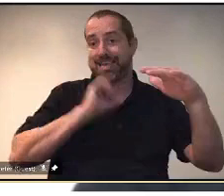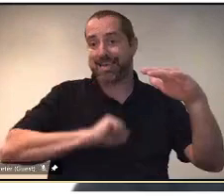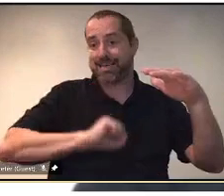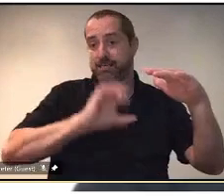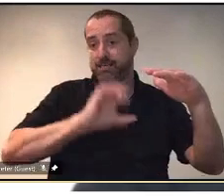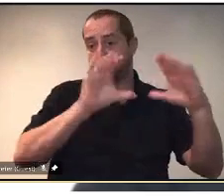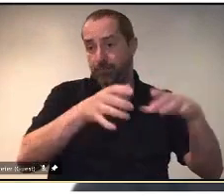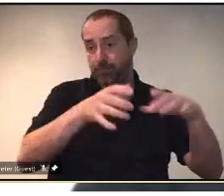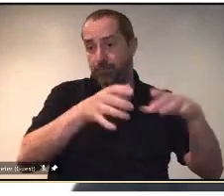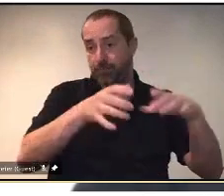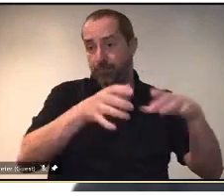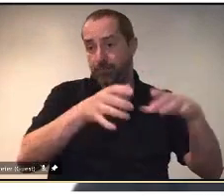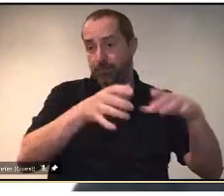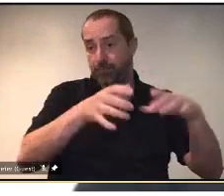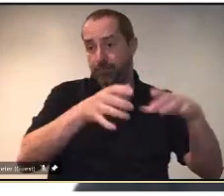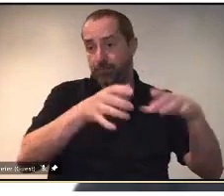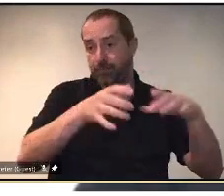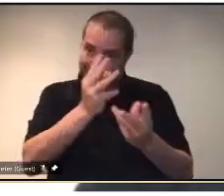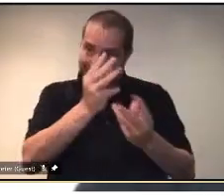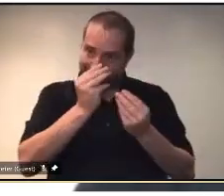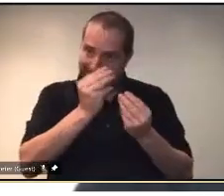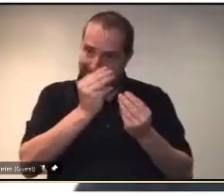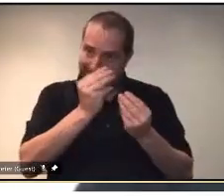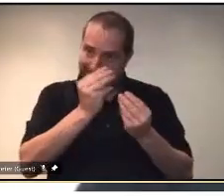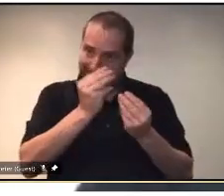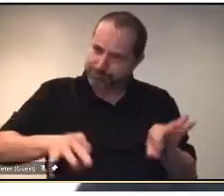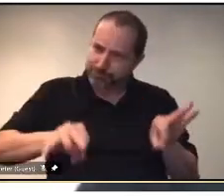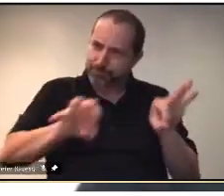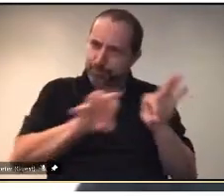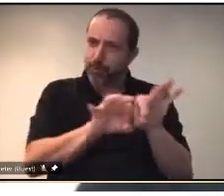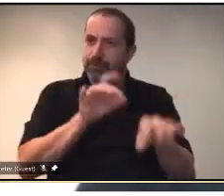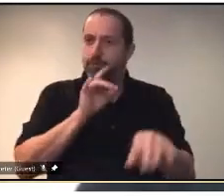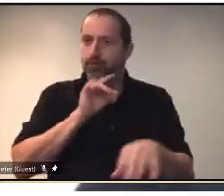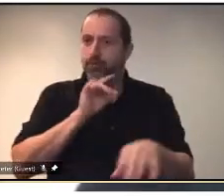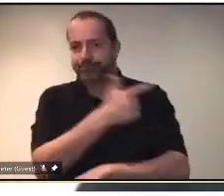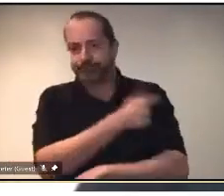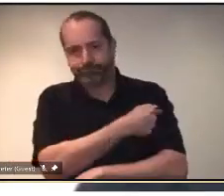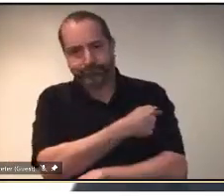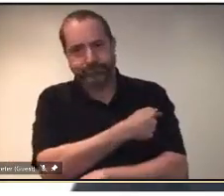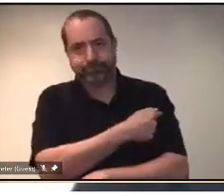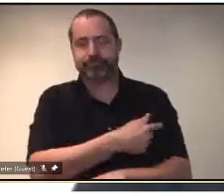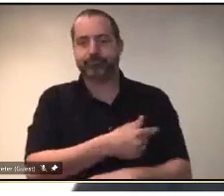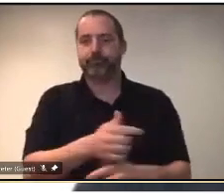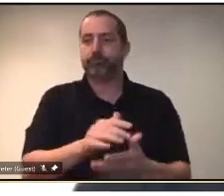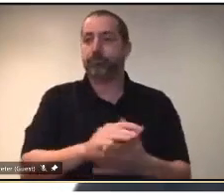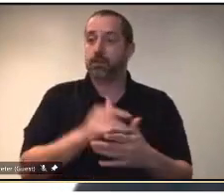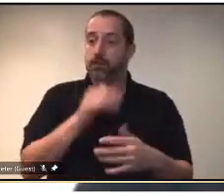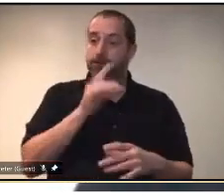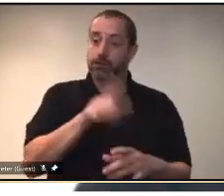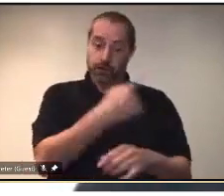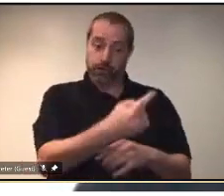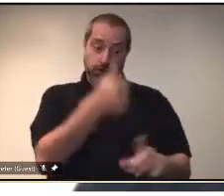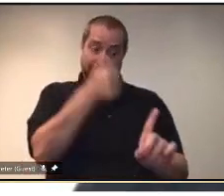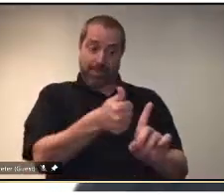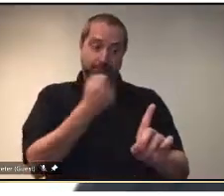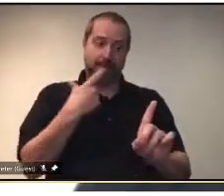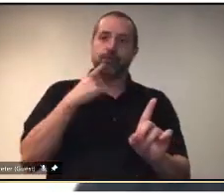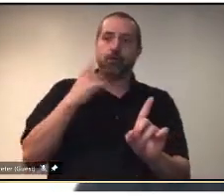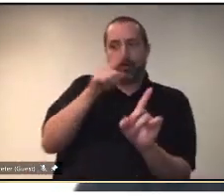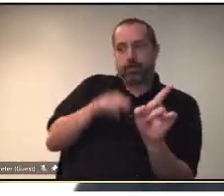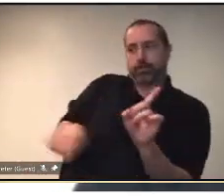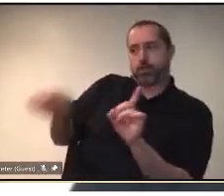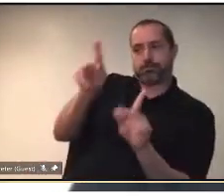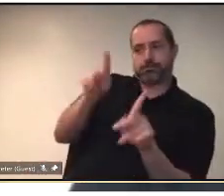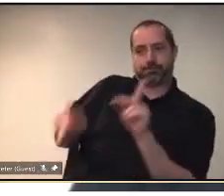important this is to them to be able to make sure that they get that shot again not just for themselves but for their family and for their